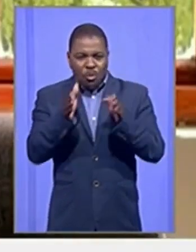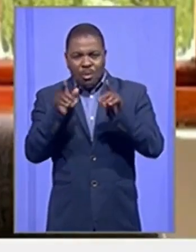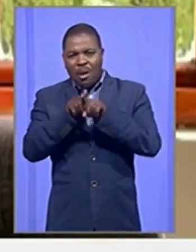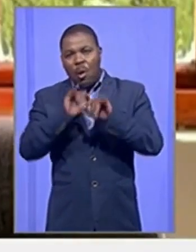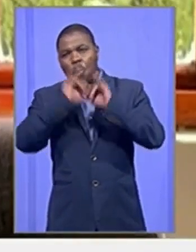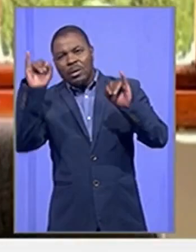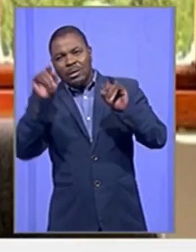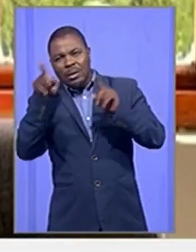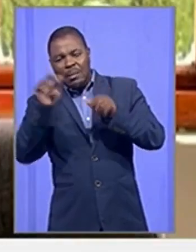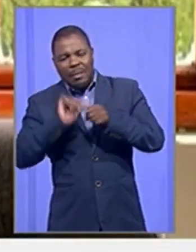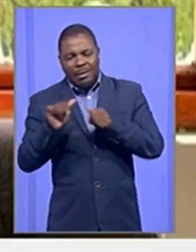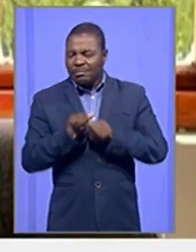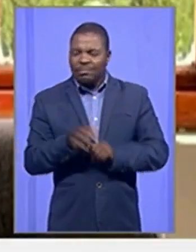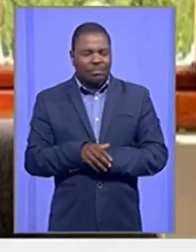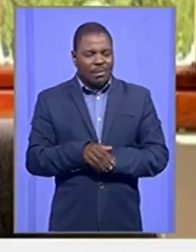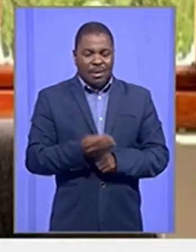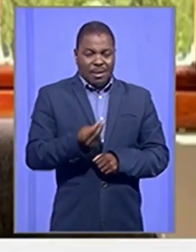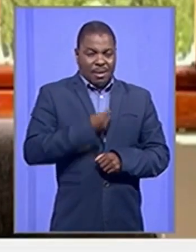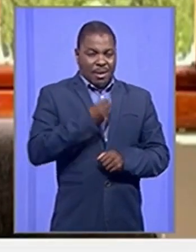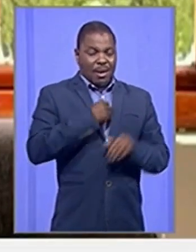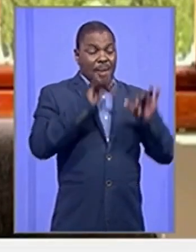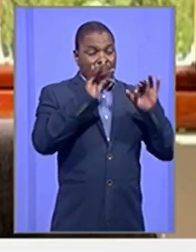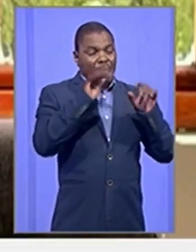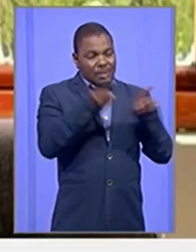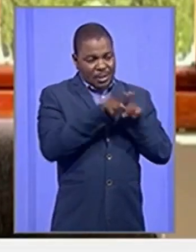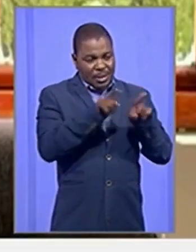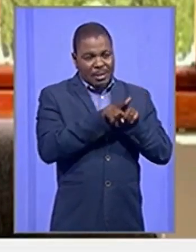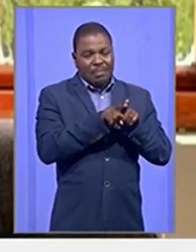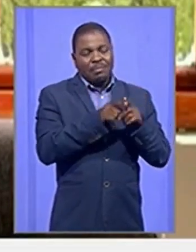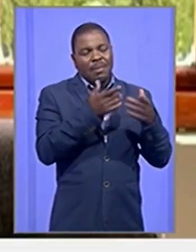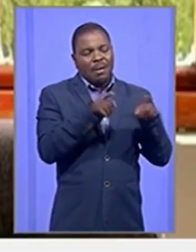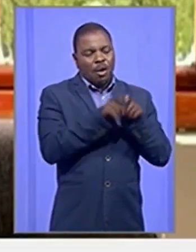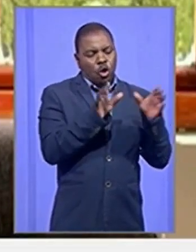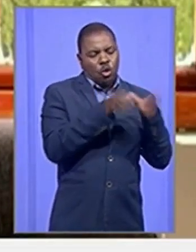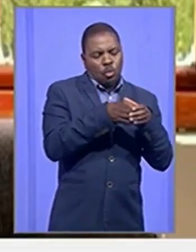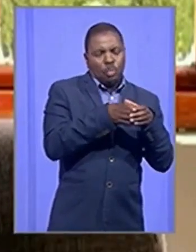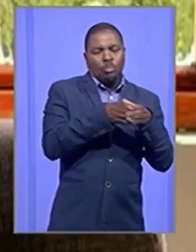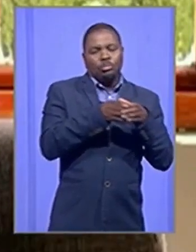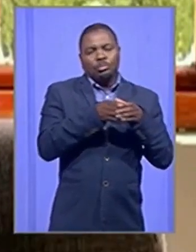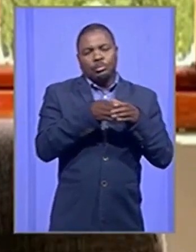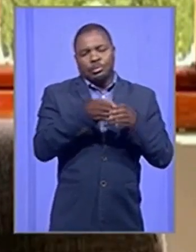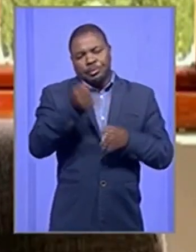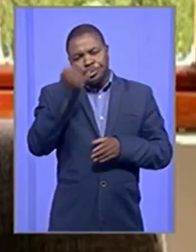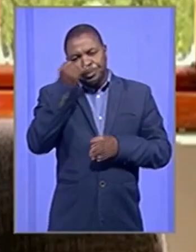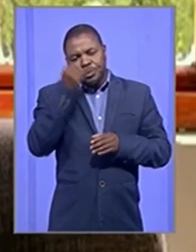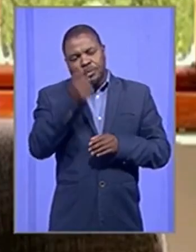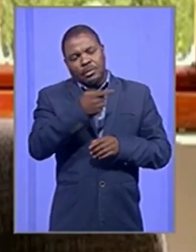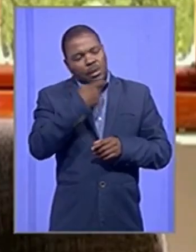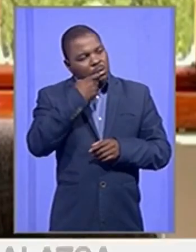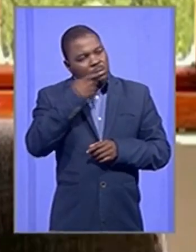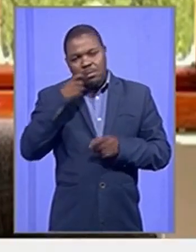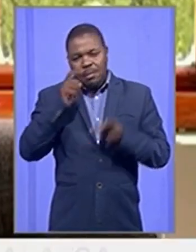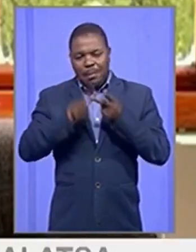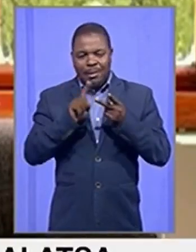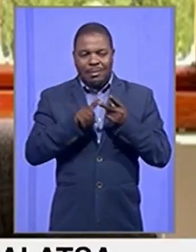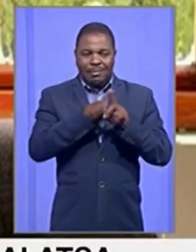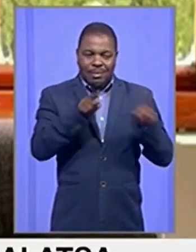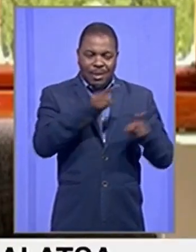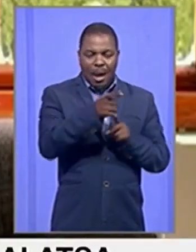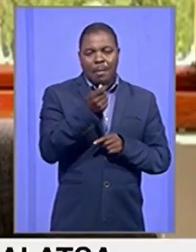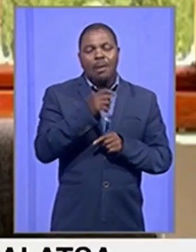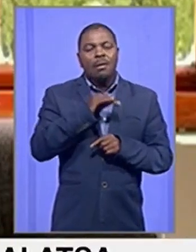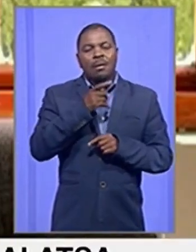others. Younger people tend to abuse substances more in groups, but they have less access to funds where